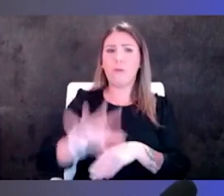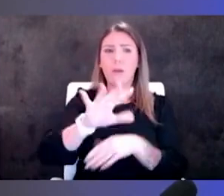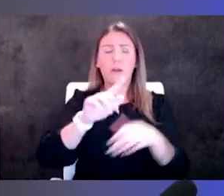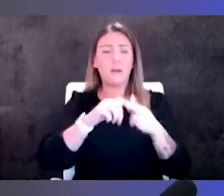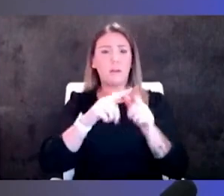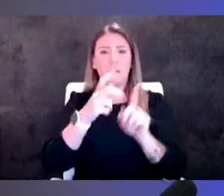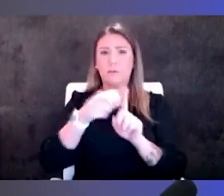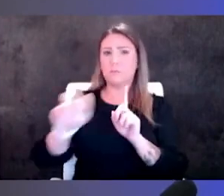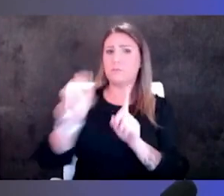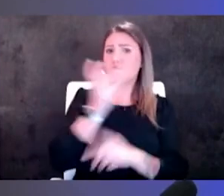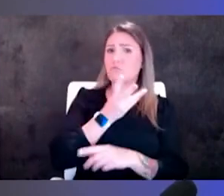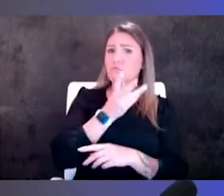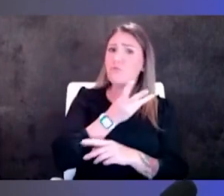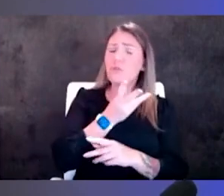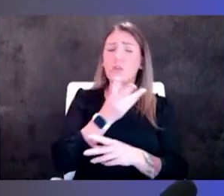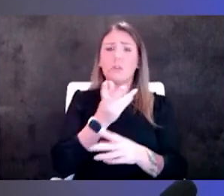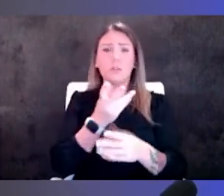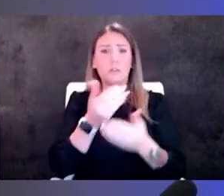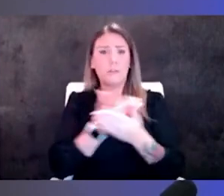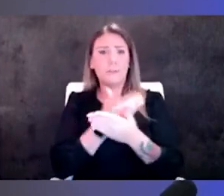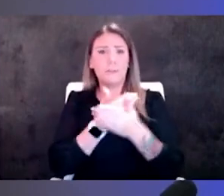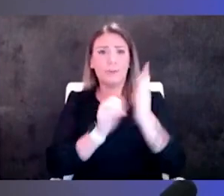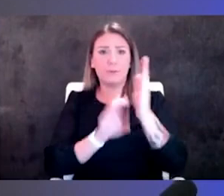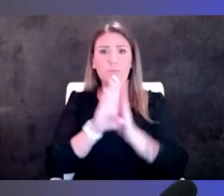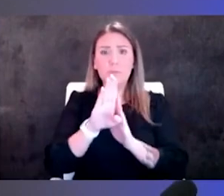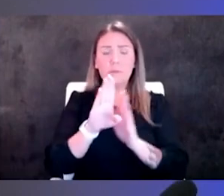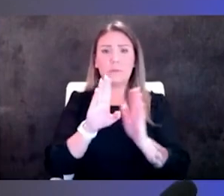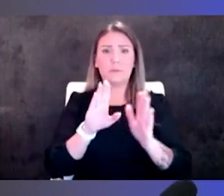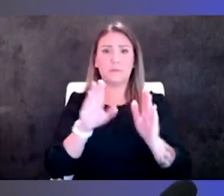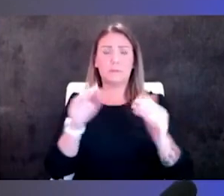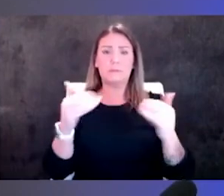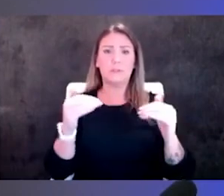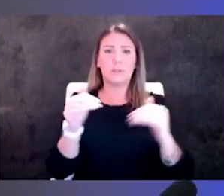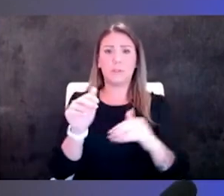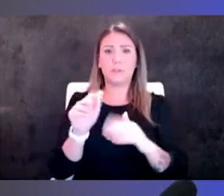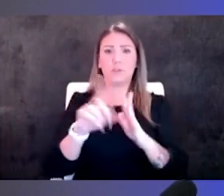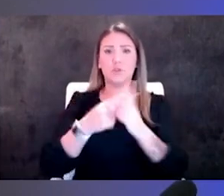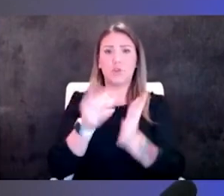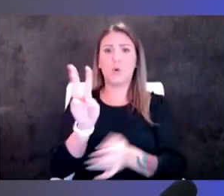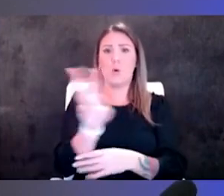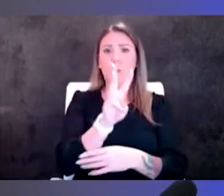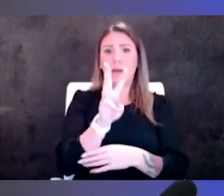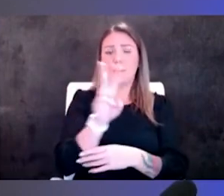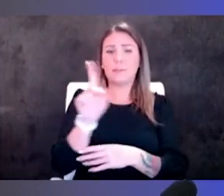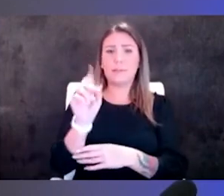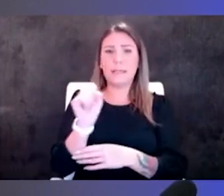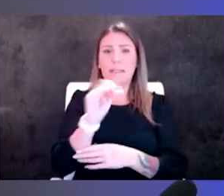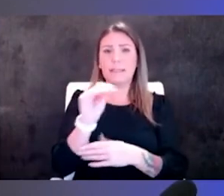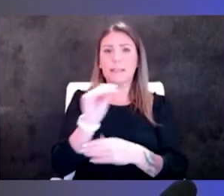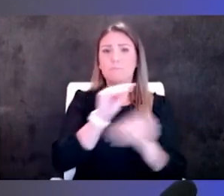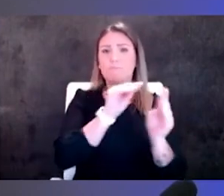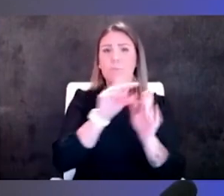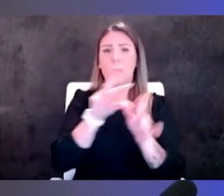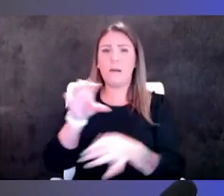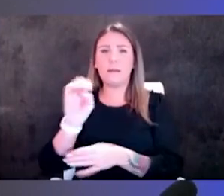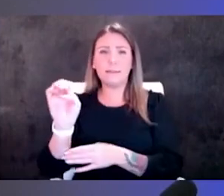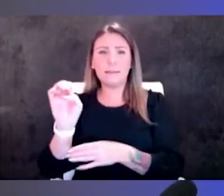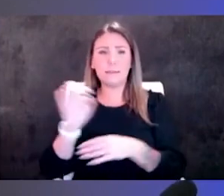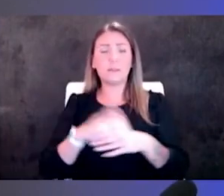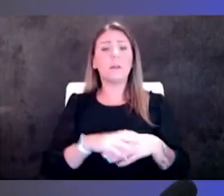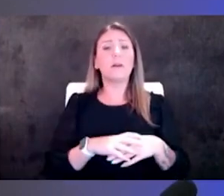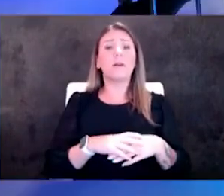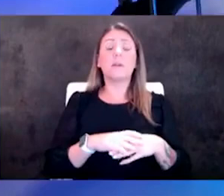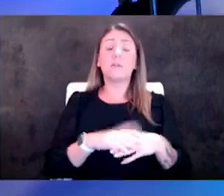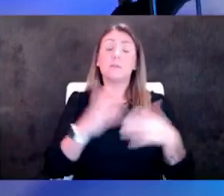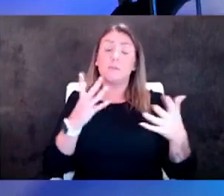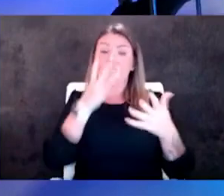new kind of surge it's it's kind of started western Kansas and moving east it appears so unfortunately we're not where we need to